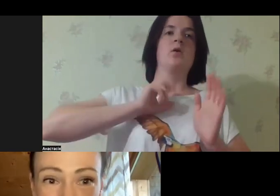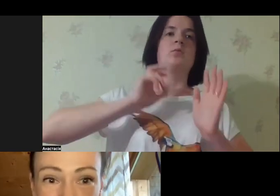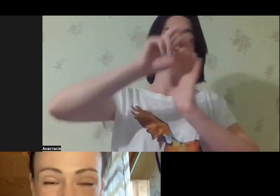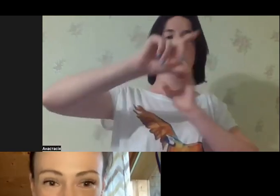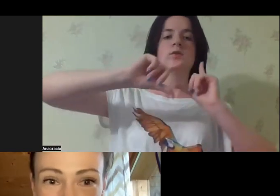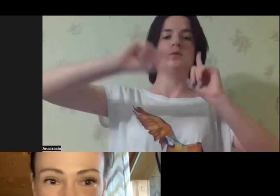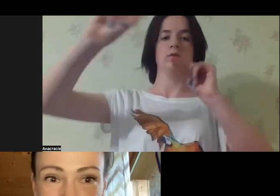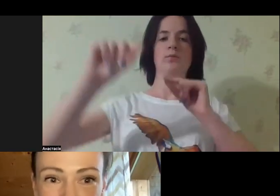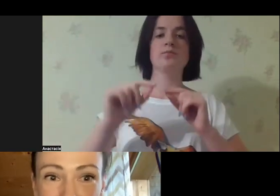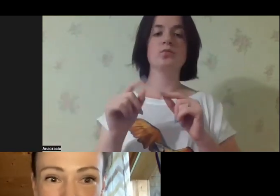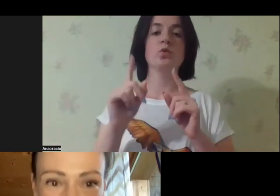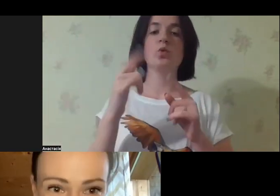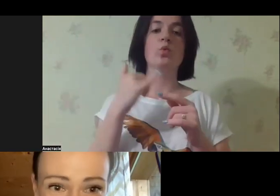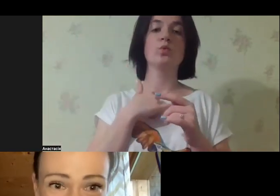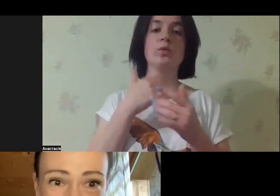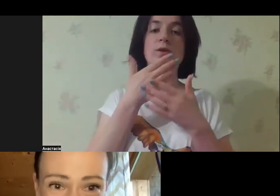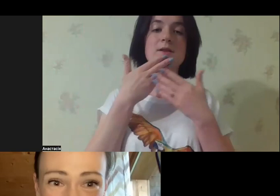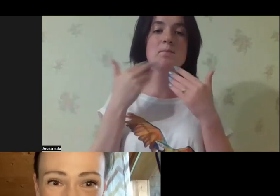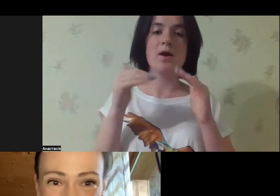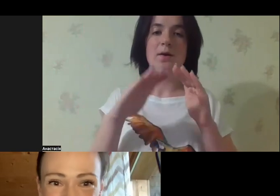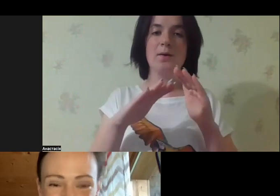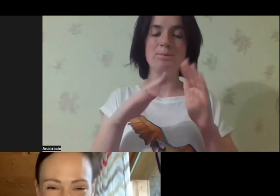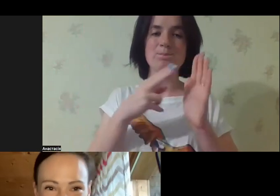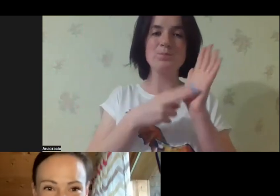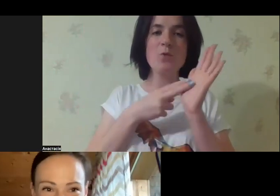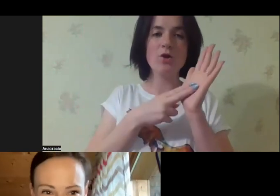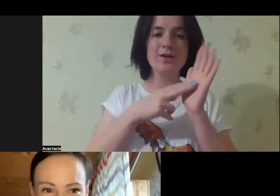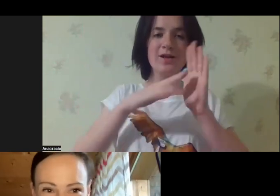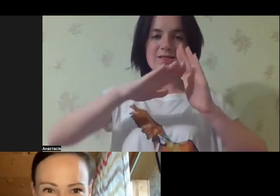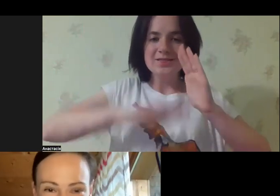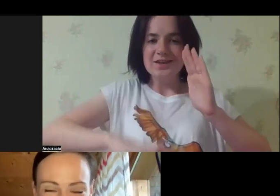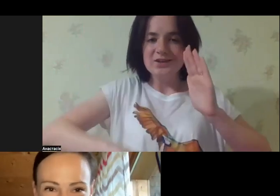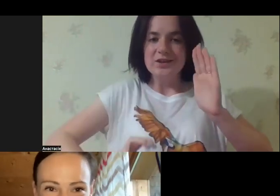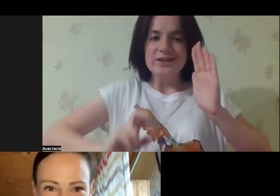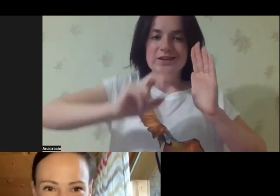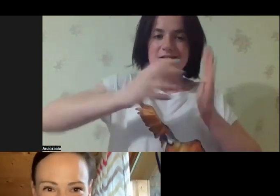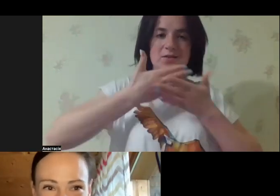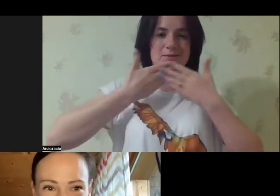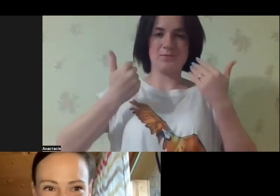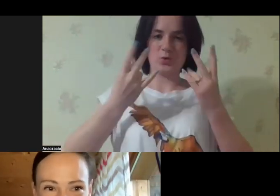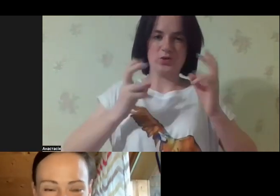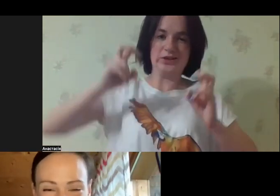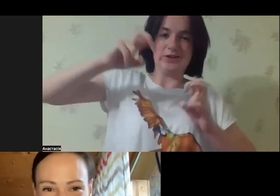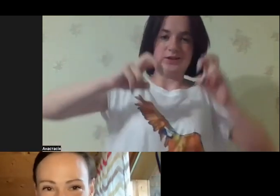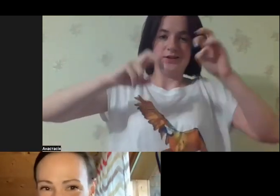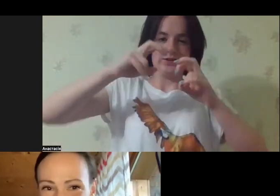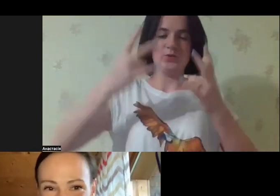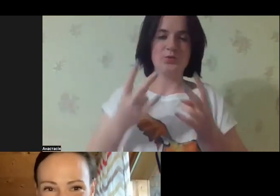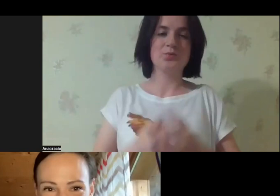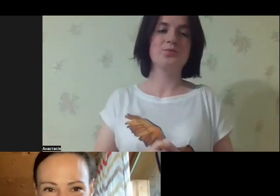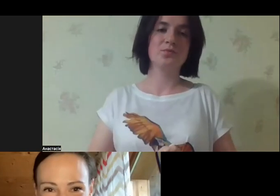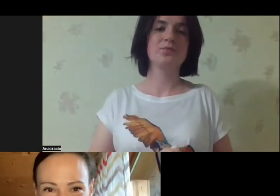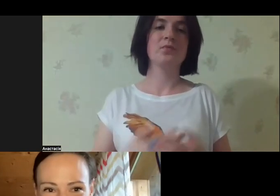cannot get on the train myself because we don't have the low platform train carriages. Exactly.